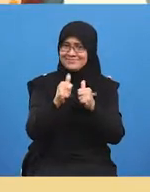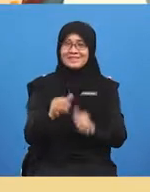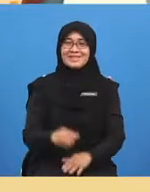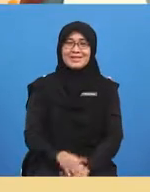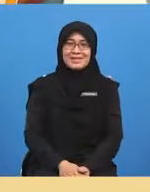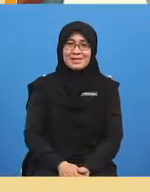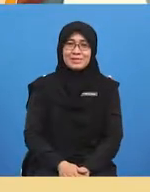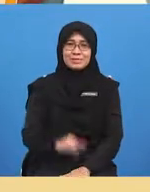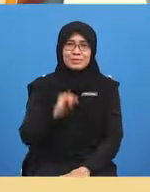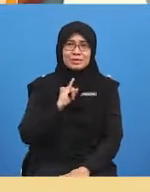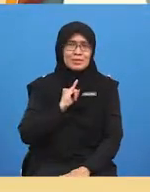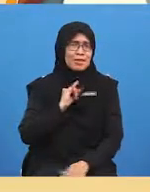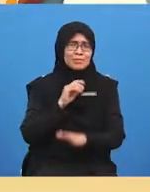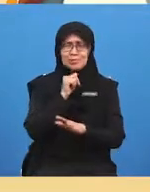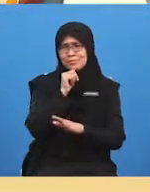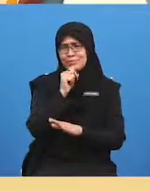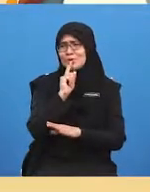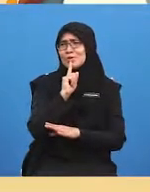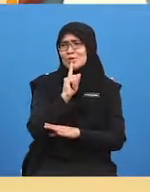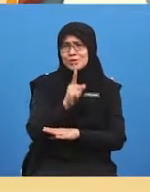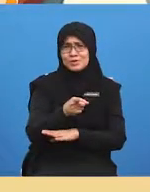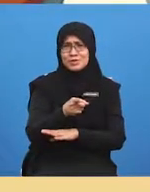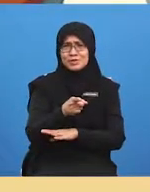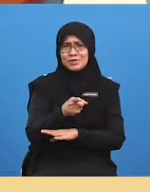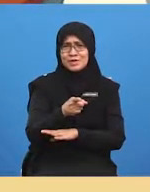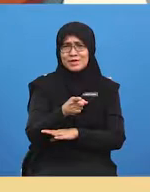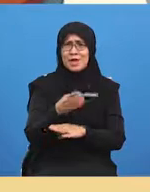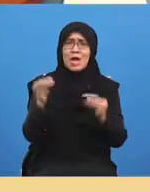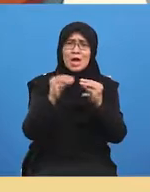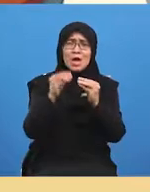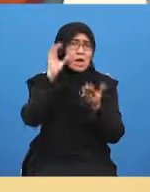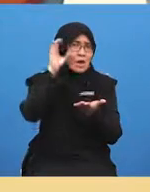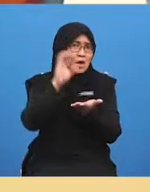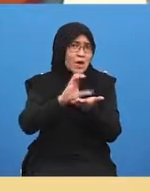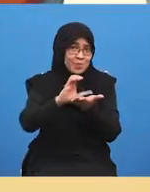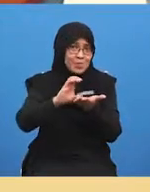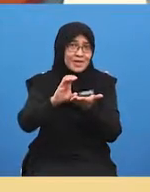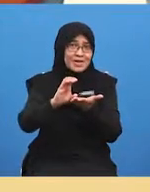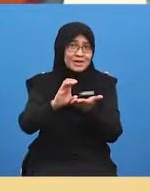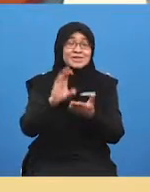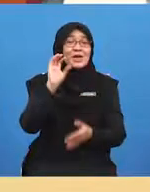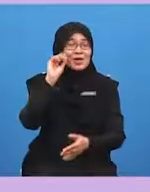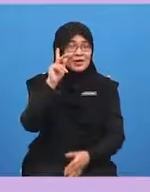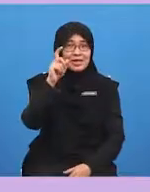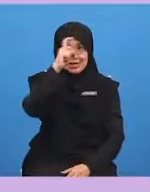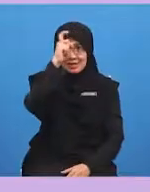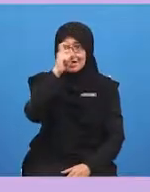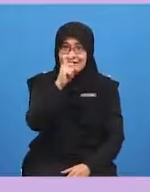i'm not sure give me more clues yolo i'll pop some puzzles down here for you